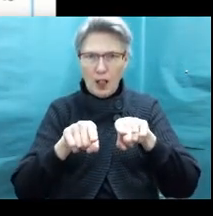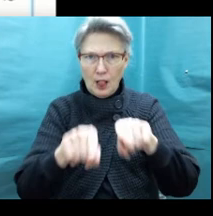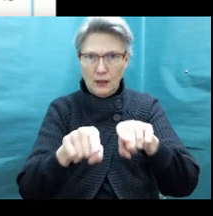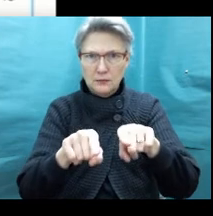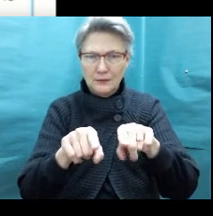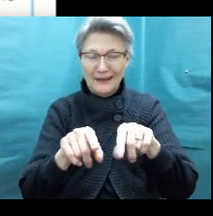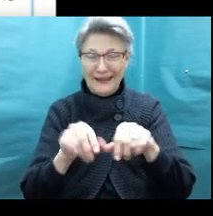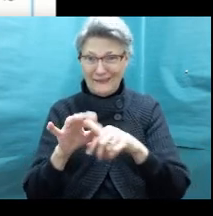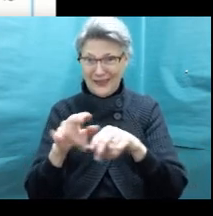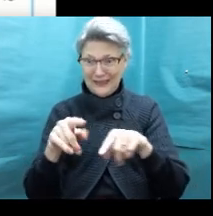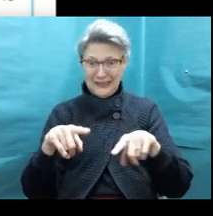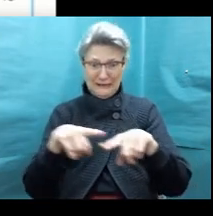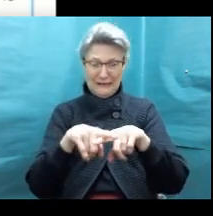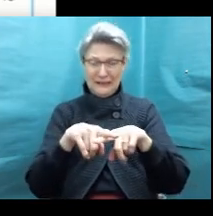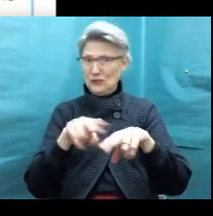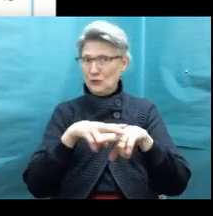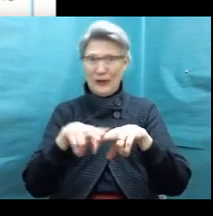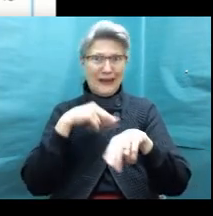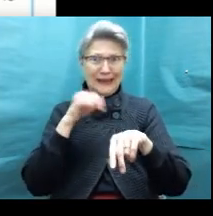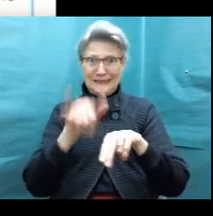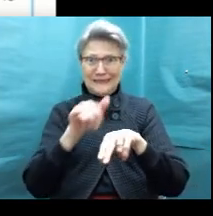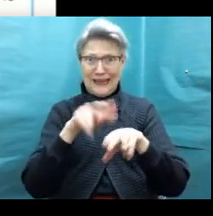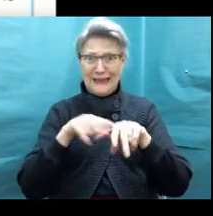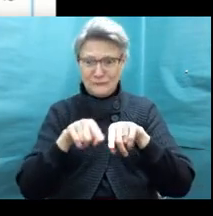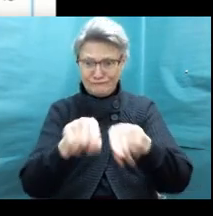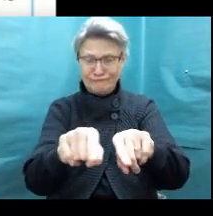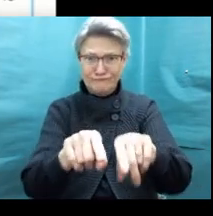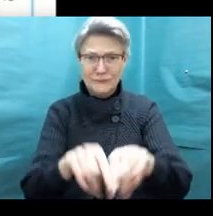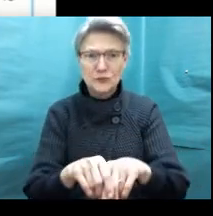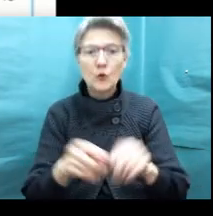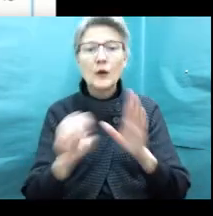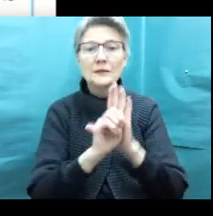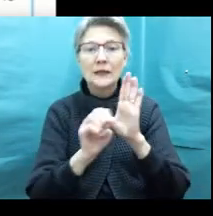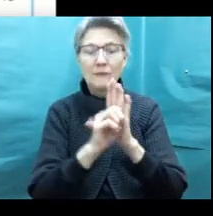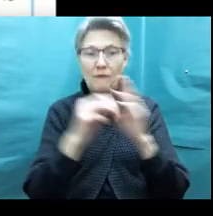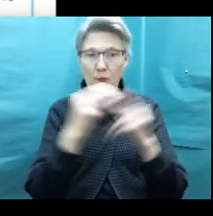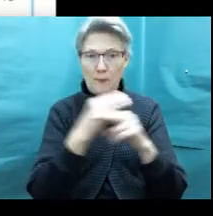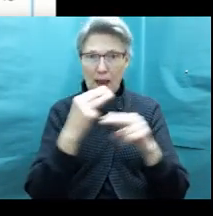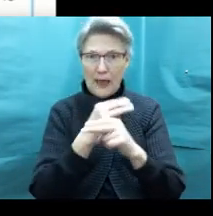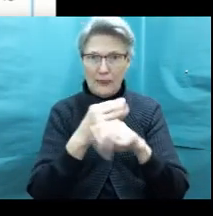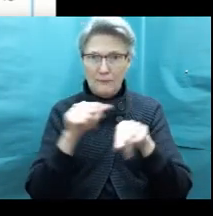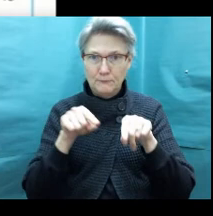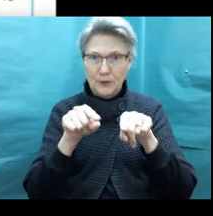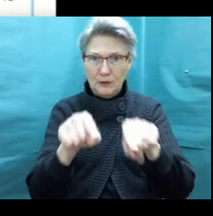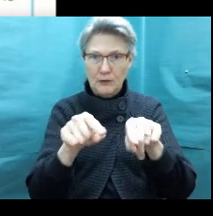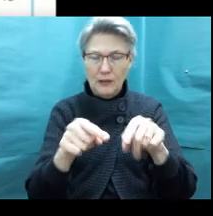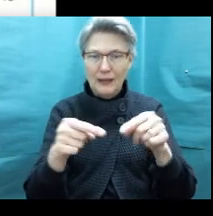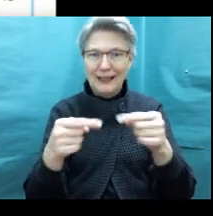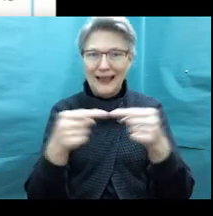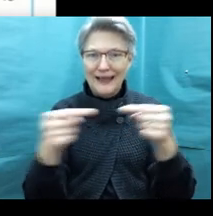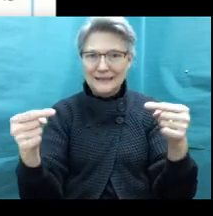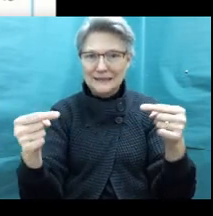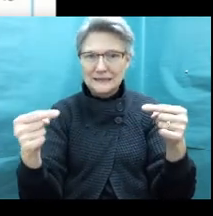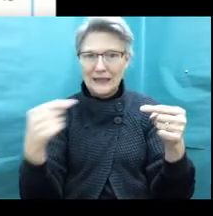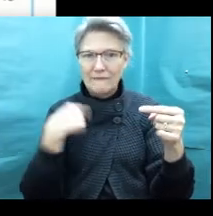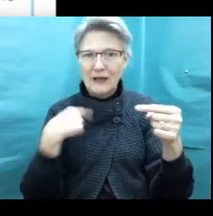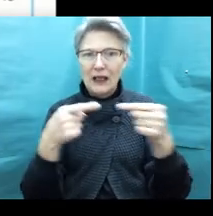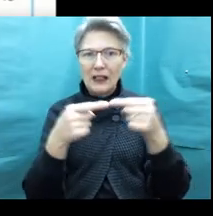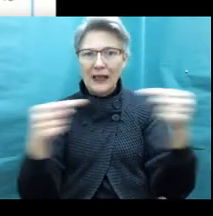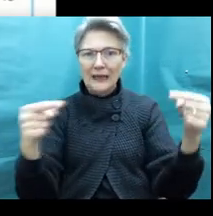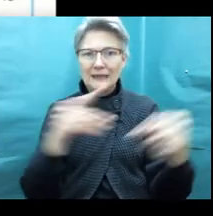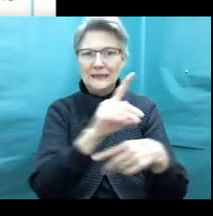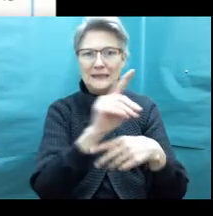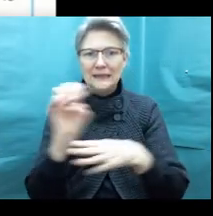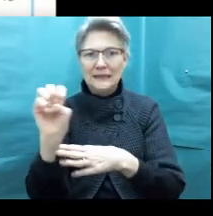tracks. So here's an example, a math example of some parallel lines. I see I have line DE